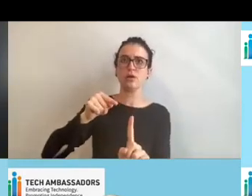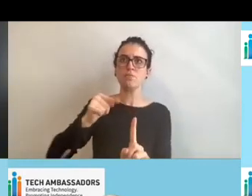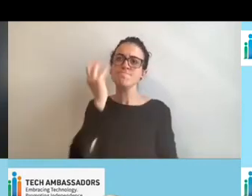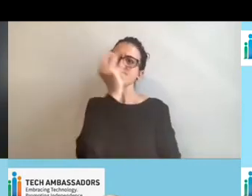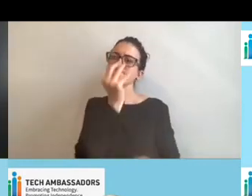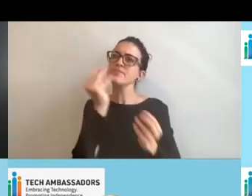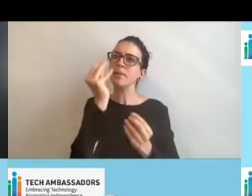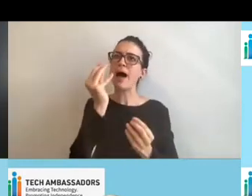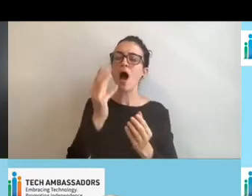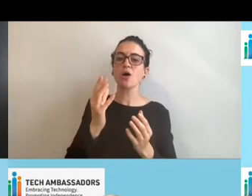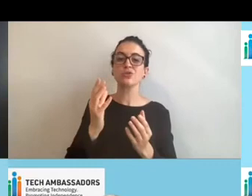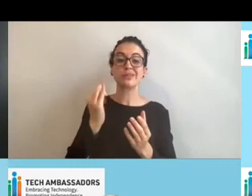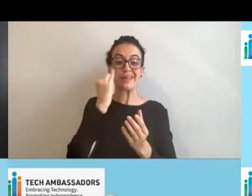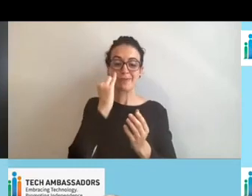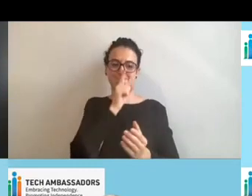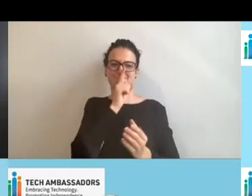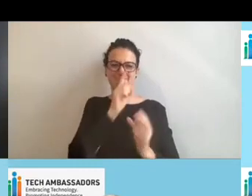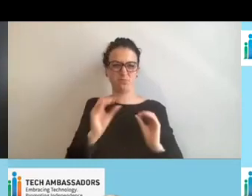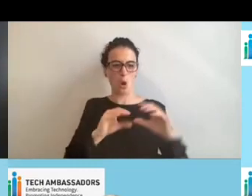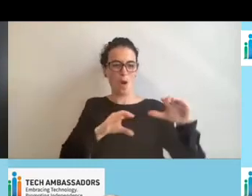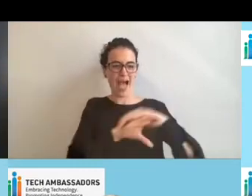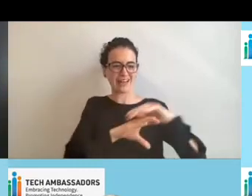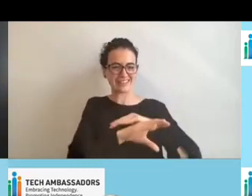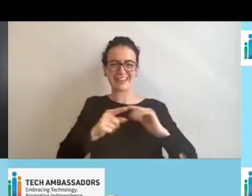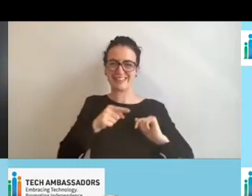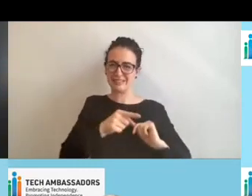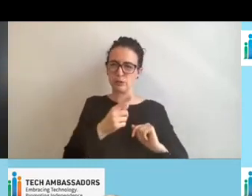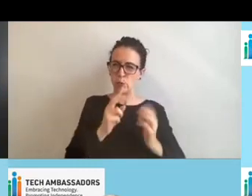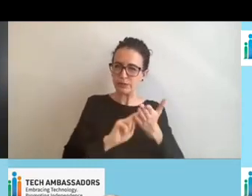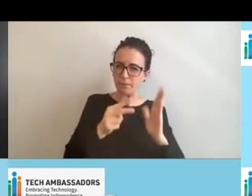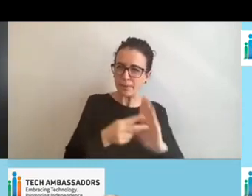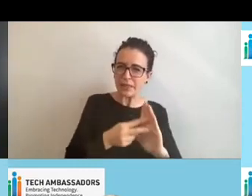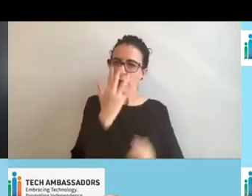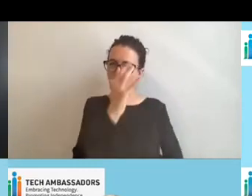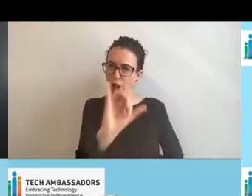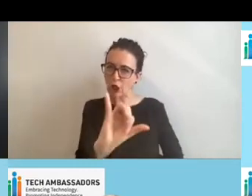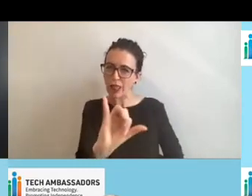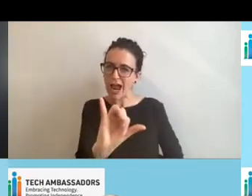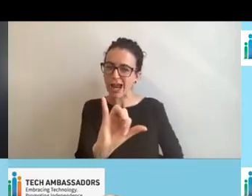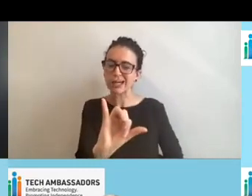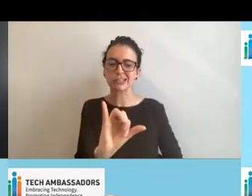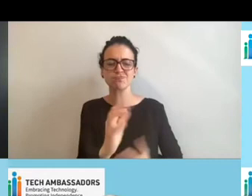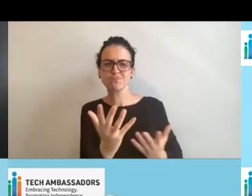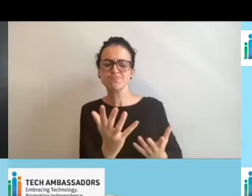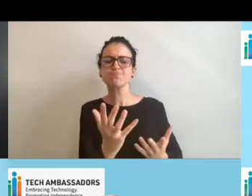of access means and what technology can really do to make the,